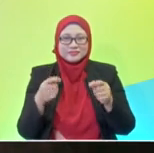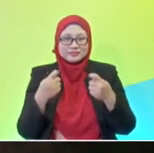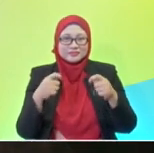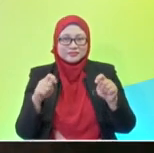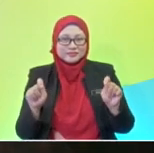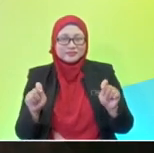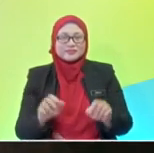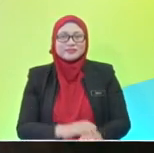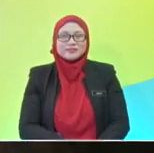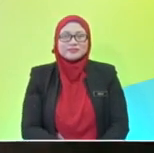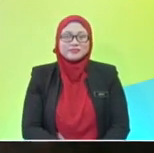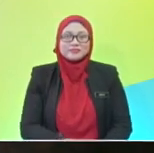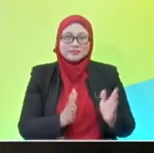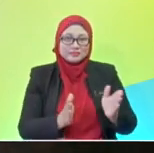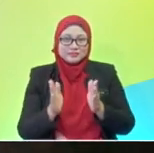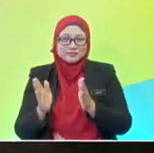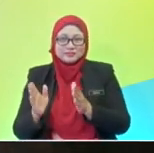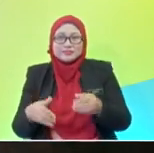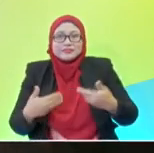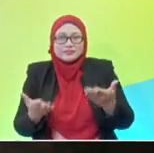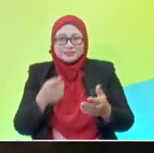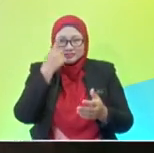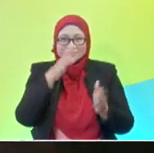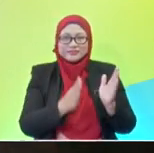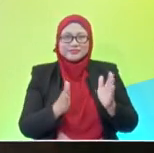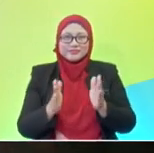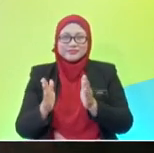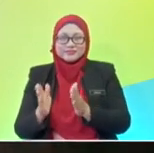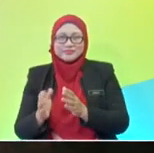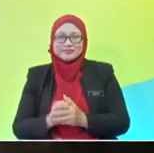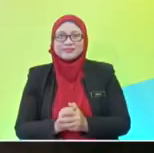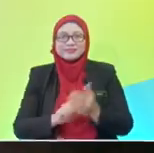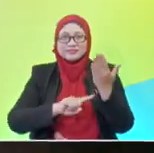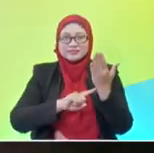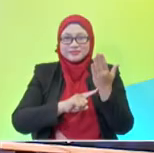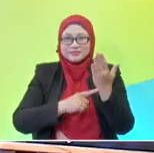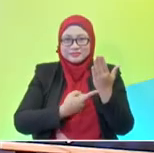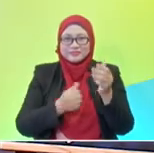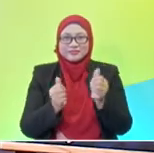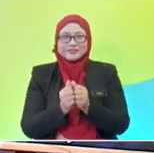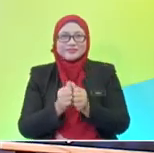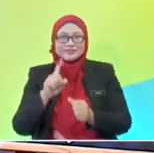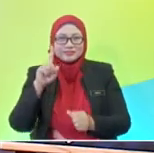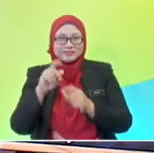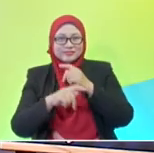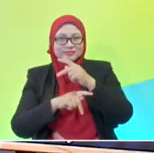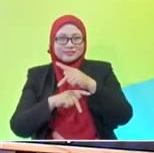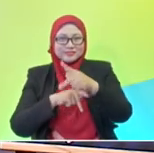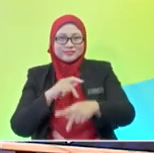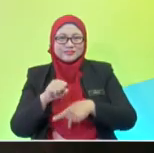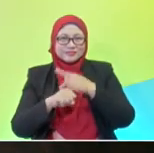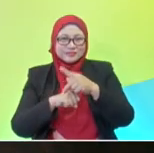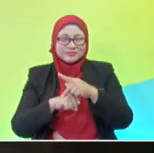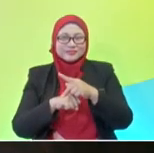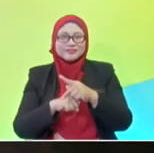sequence, you mean, how do you arrange them in the sequence? We start from the first planet from the sun. From the sun? Until the eighth